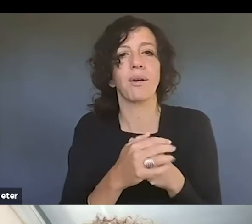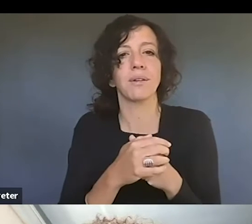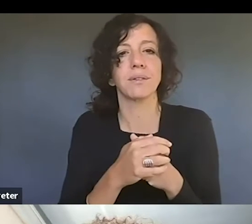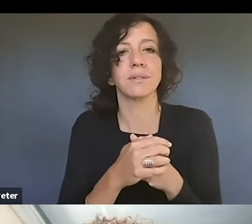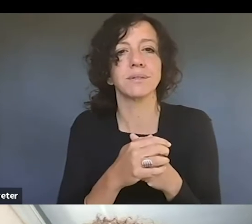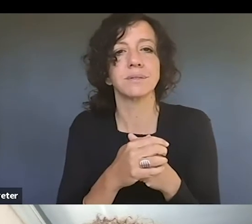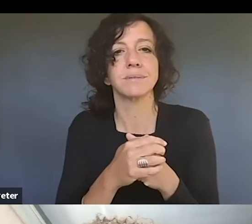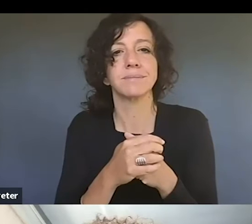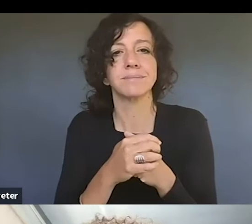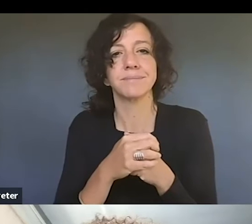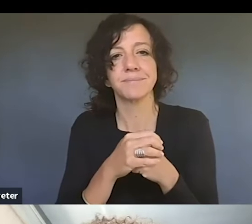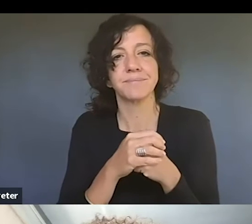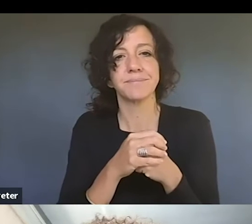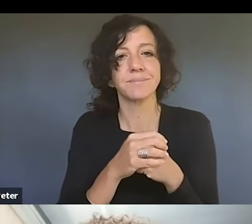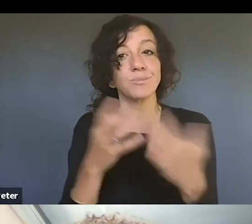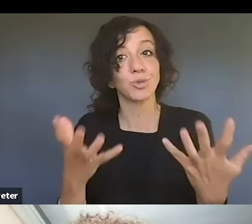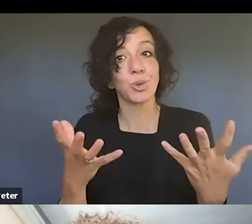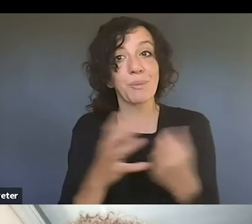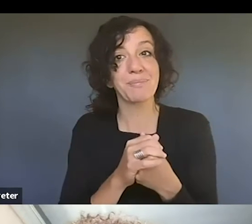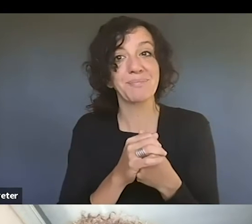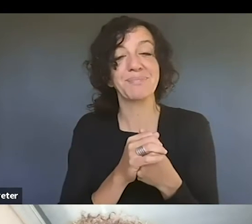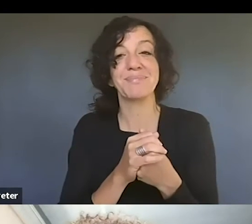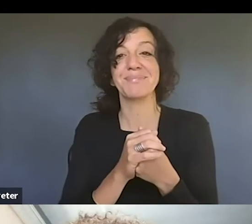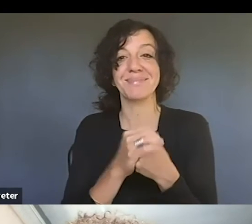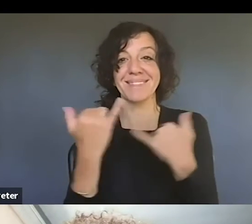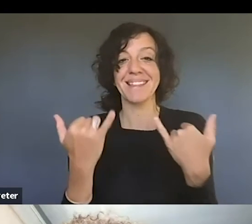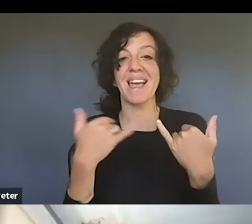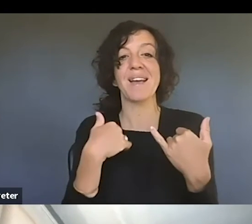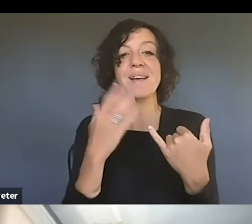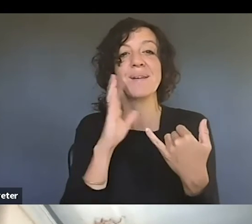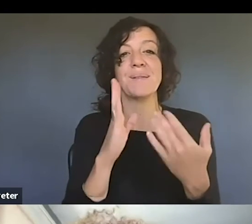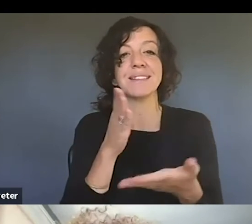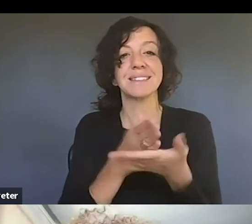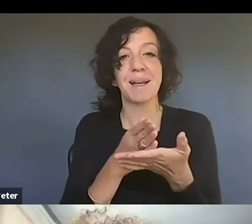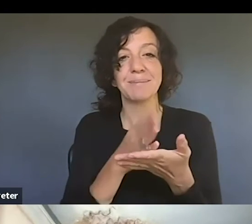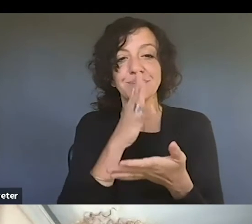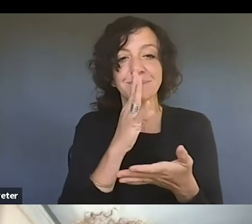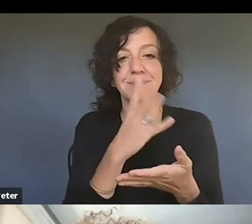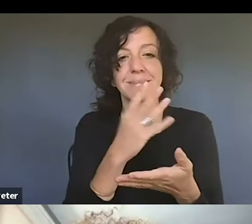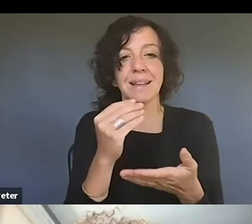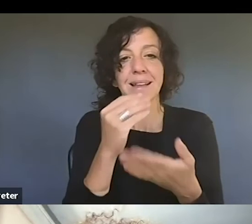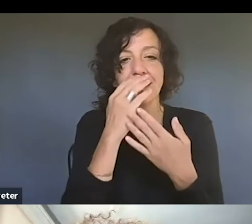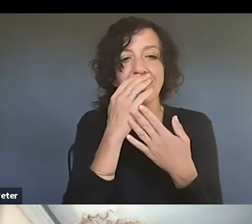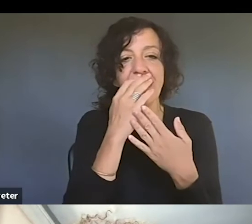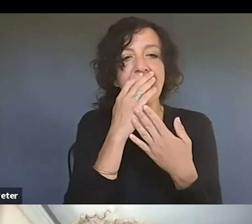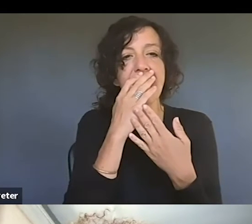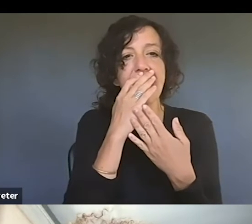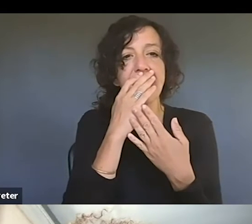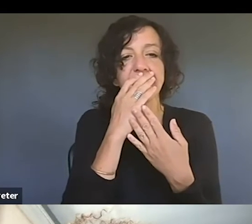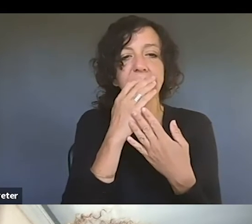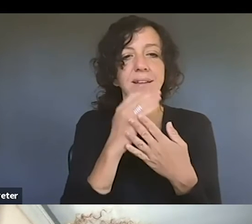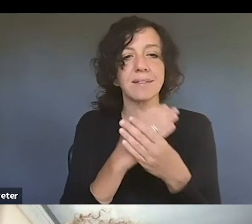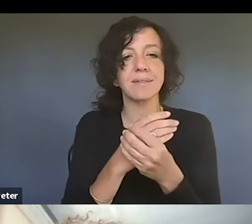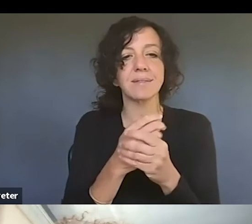general, general scale. So with that, I will stop there and we can talk more in depth,